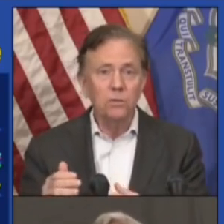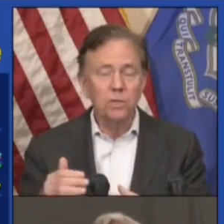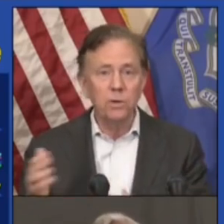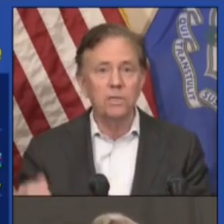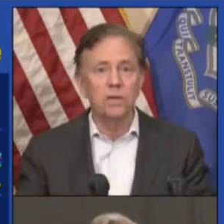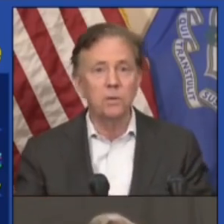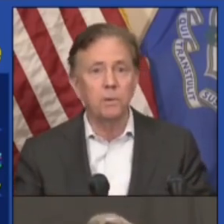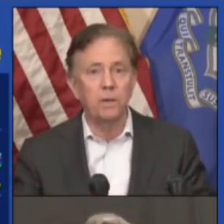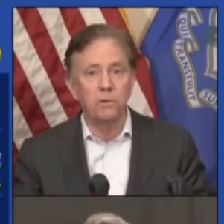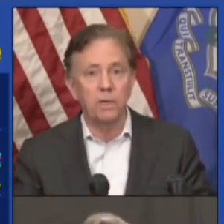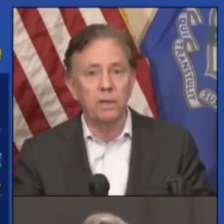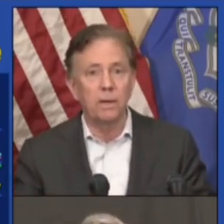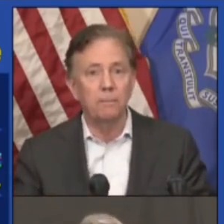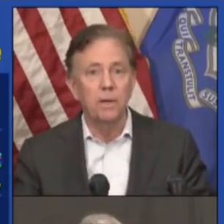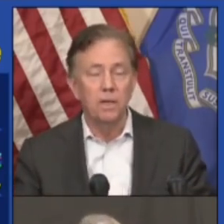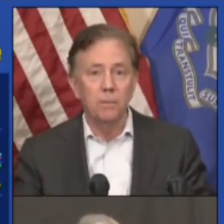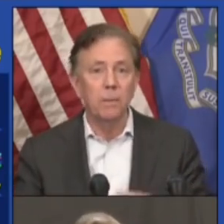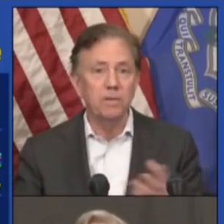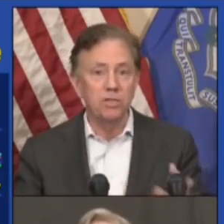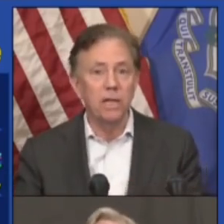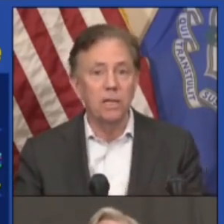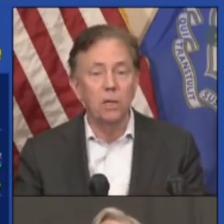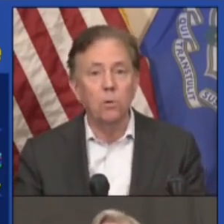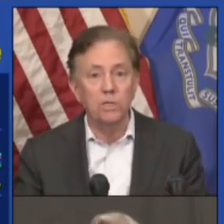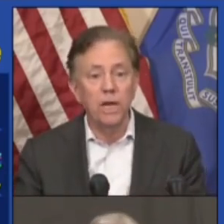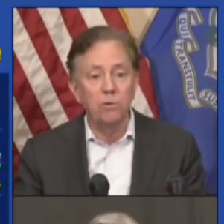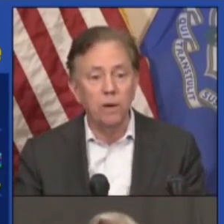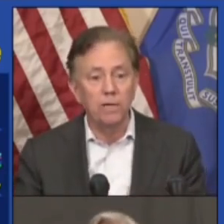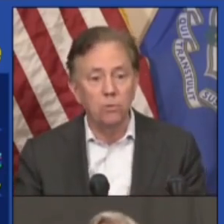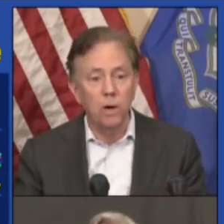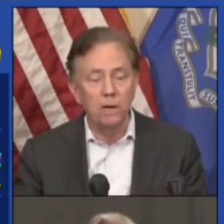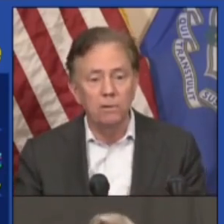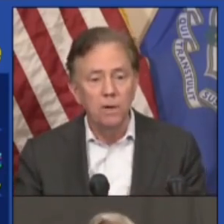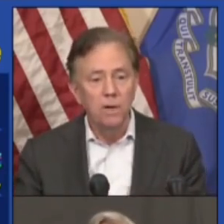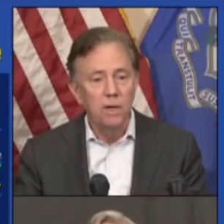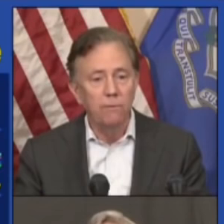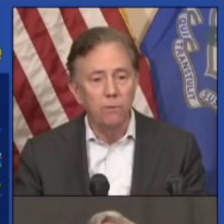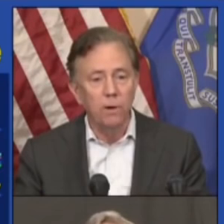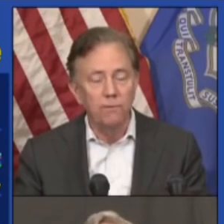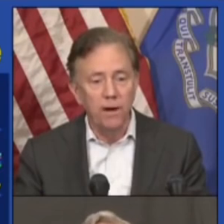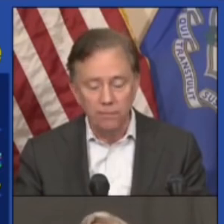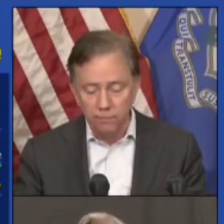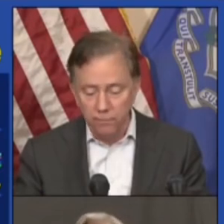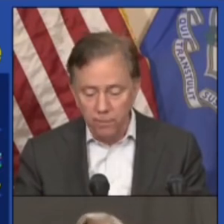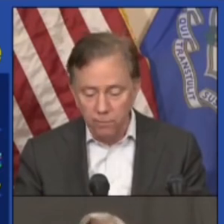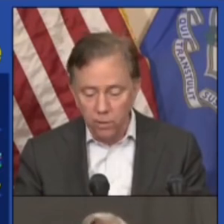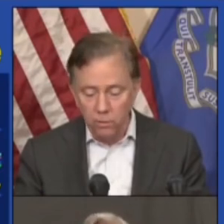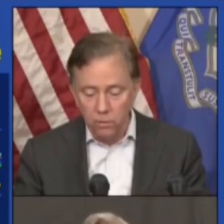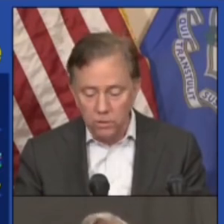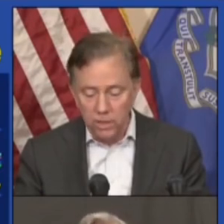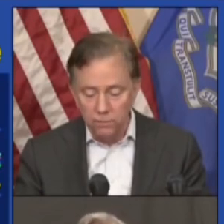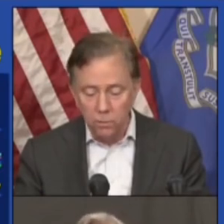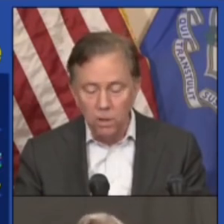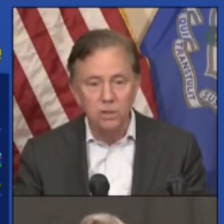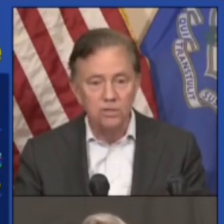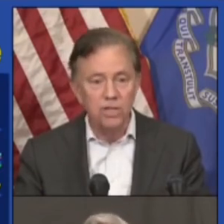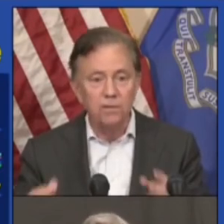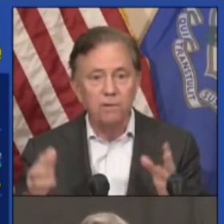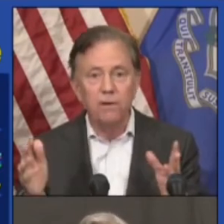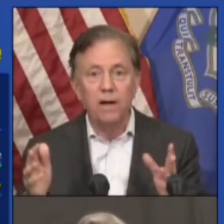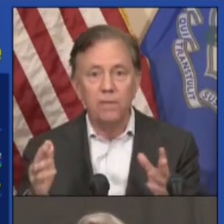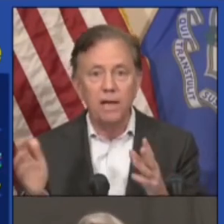And also, it does appear that there may be a slightly lower take rate as well. You know, 45 to 54-year-olds, that's